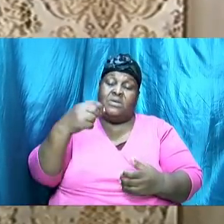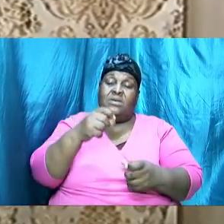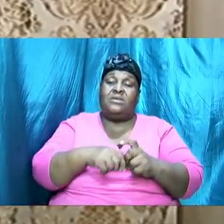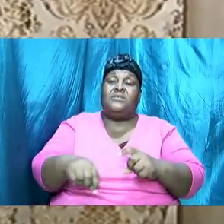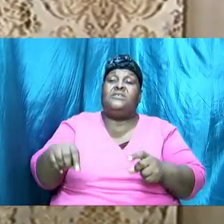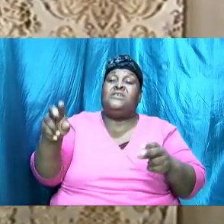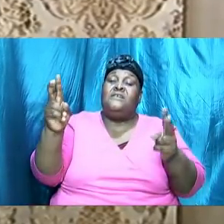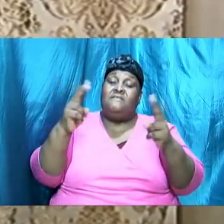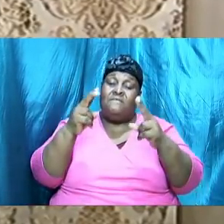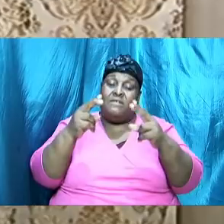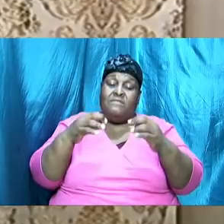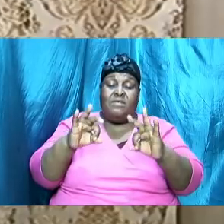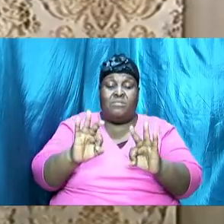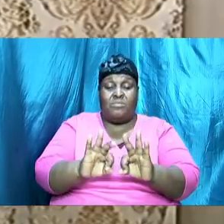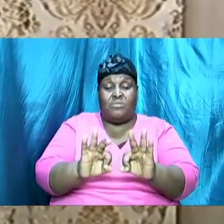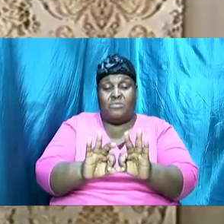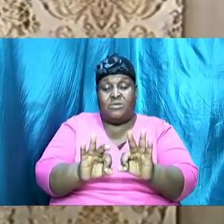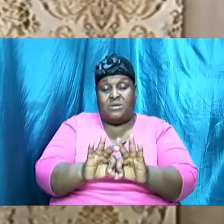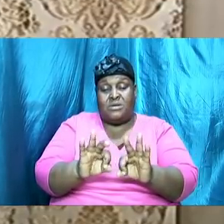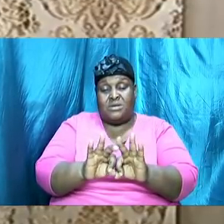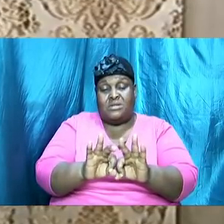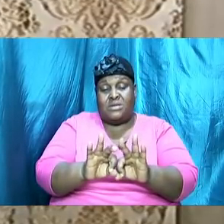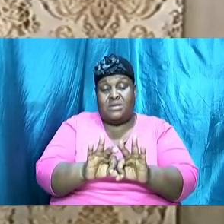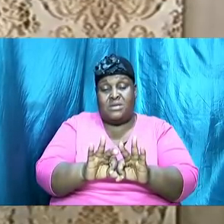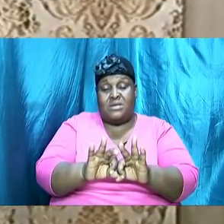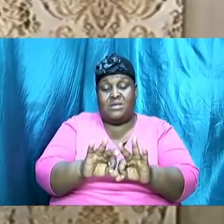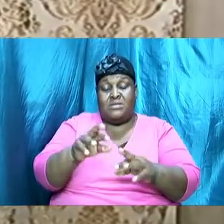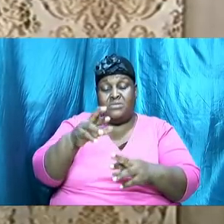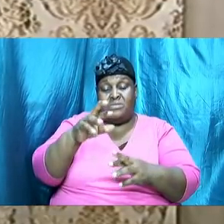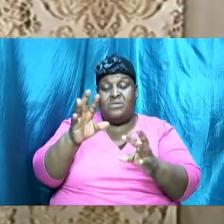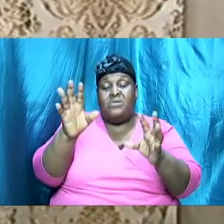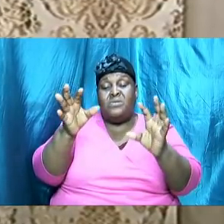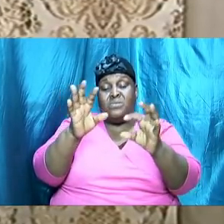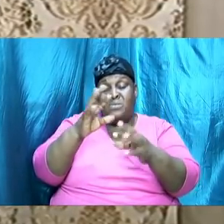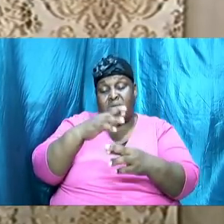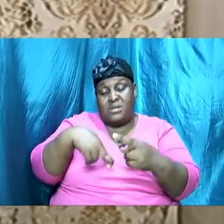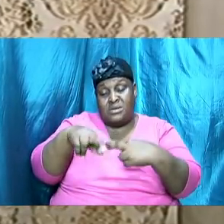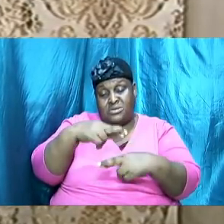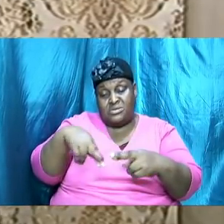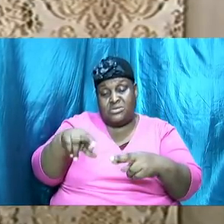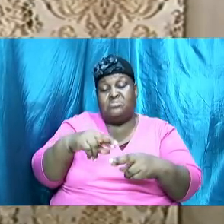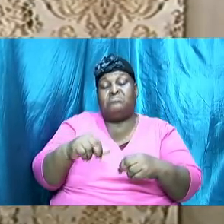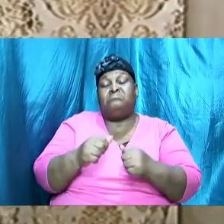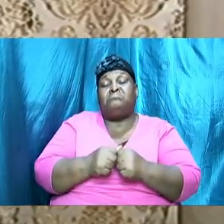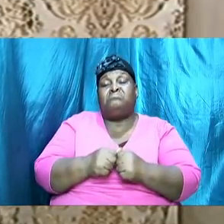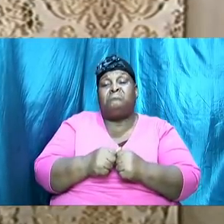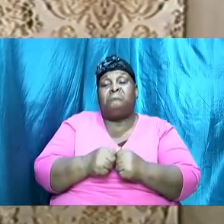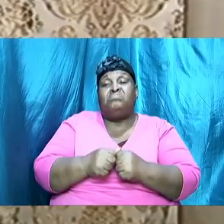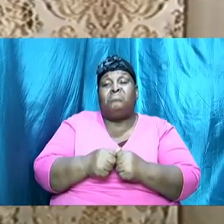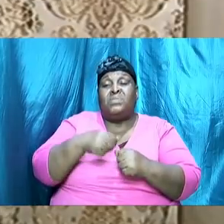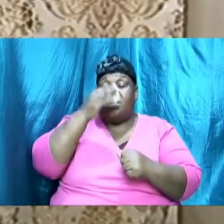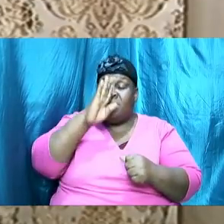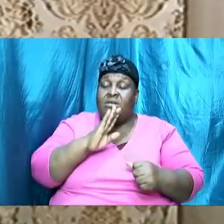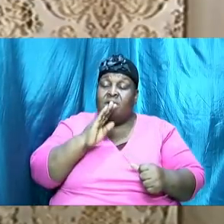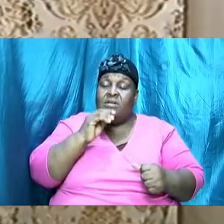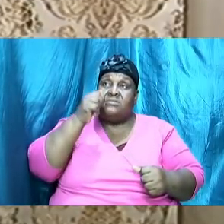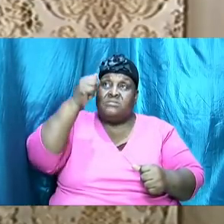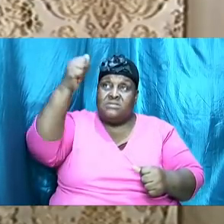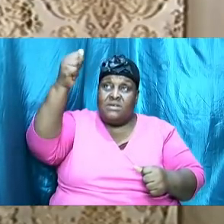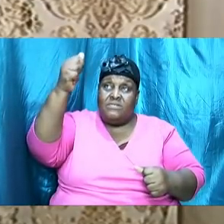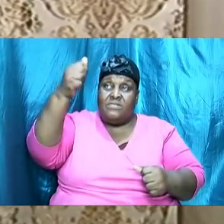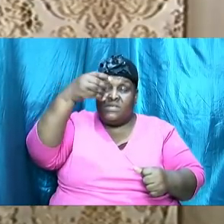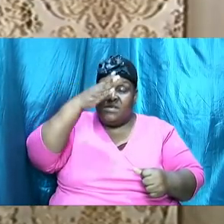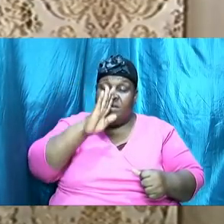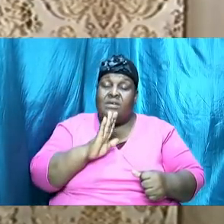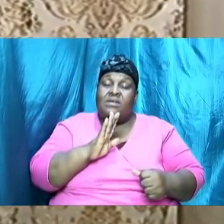important concept, the concept of relationship. And we will see that God himself is